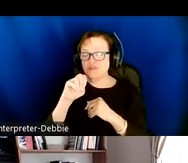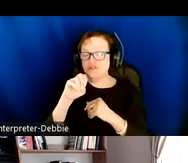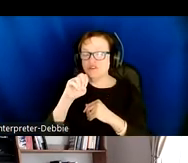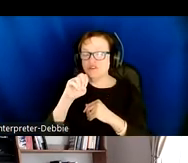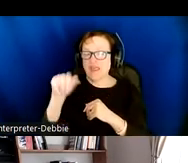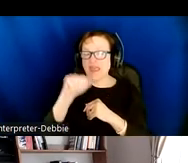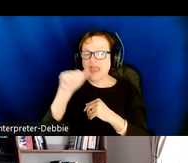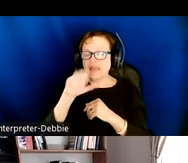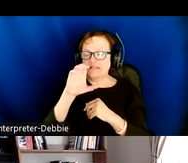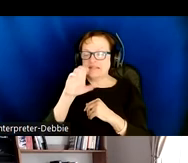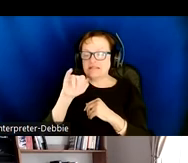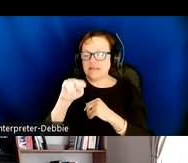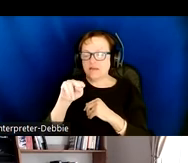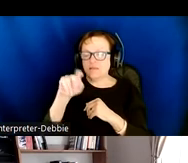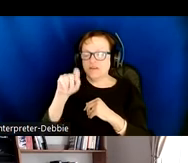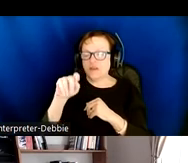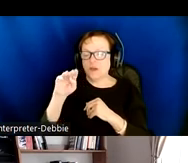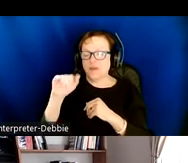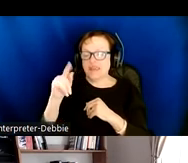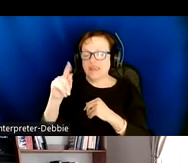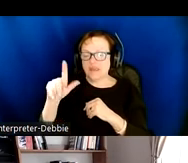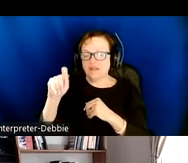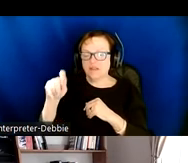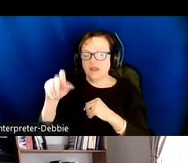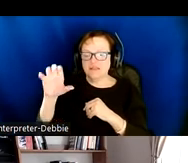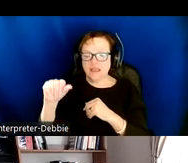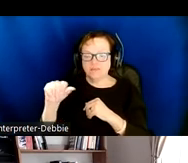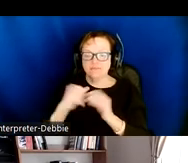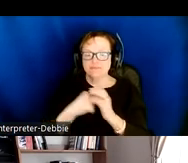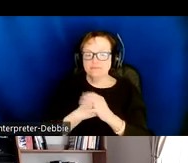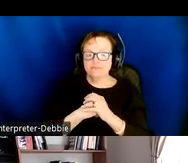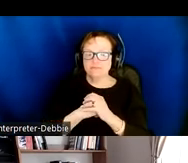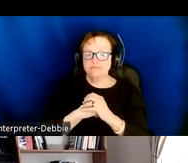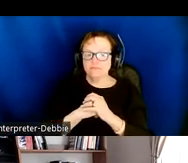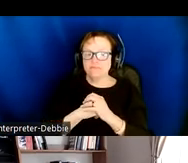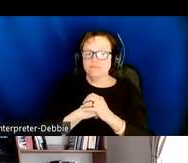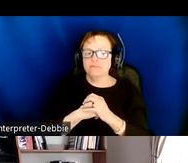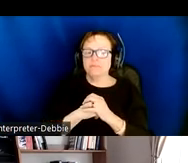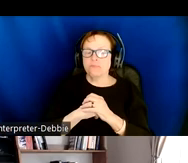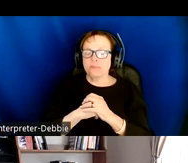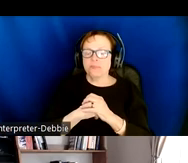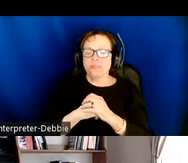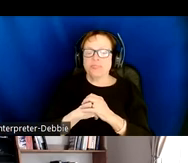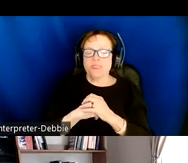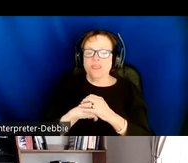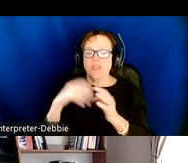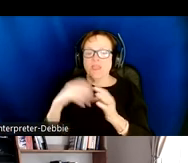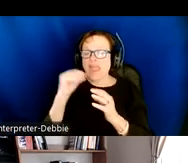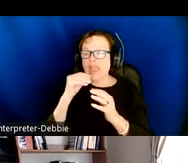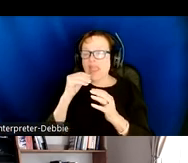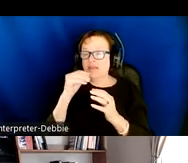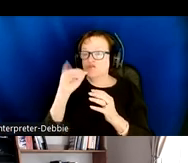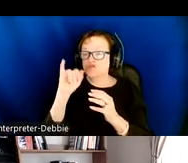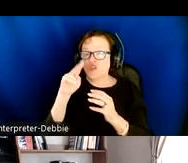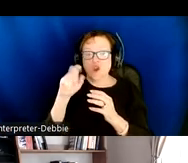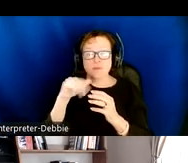.mcgill.ca. And on our website, Jeremy mentioned a survey that we have, you